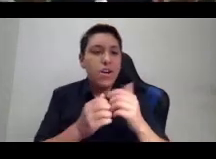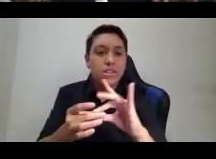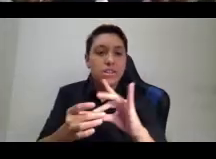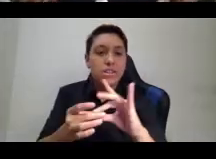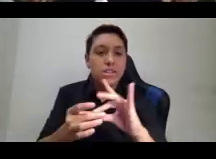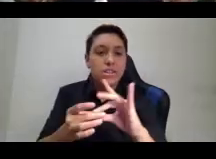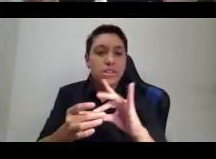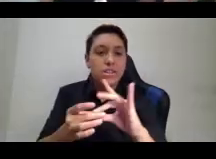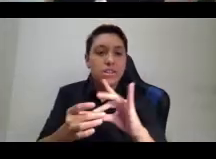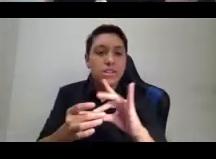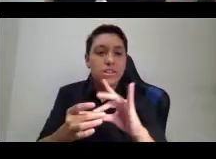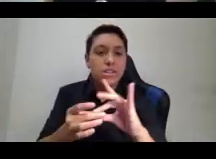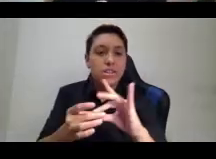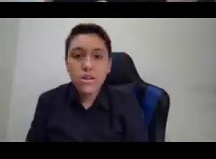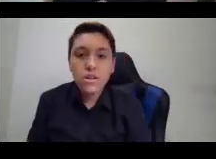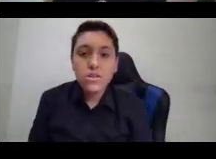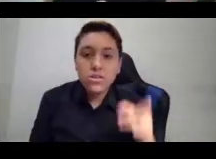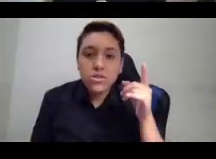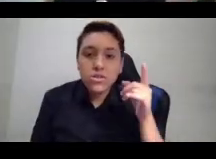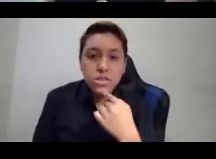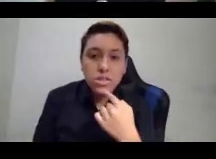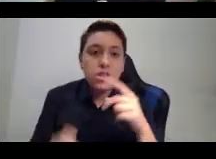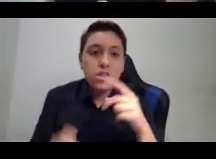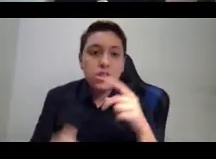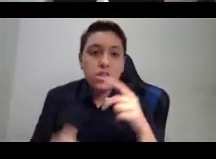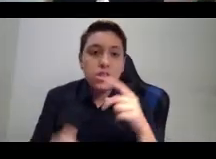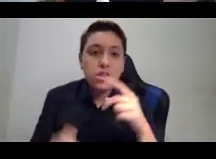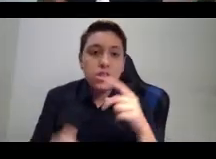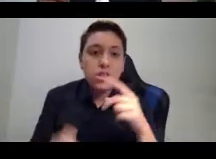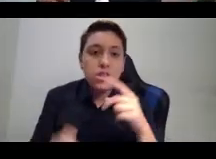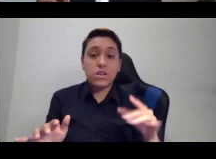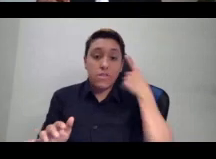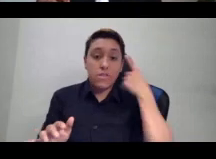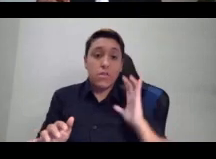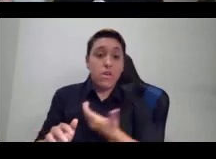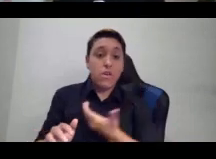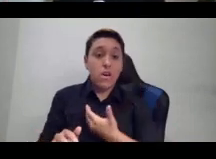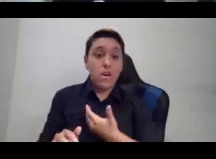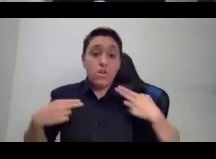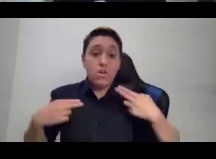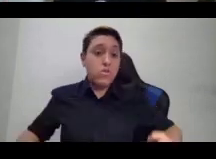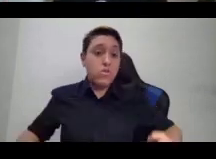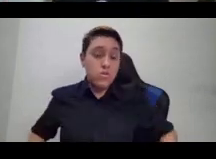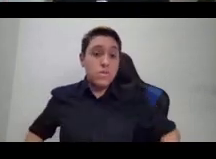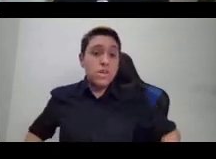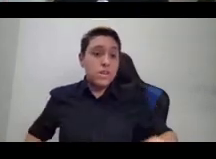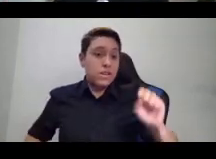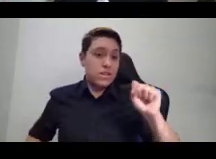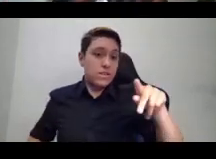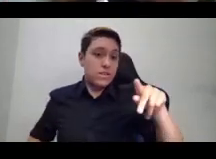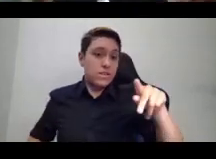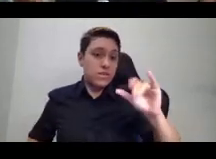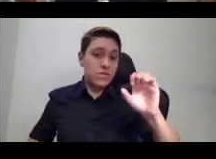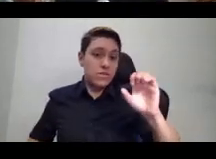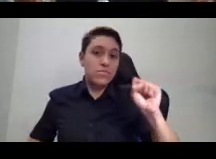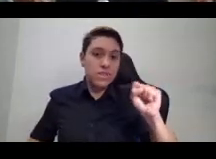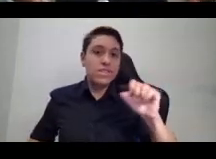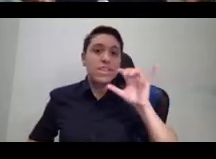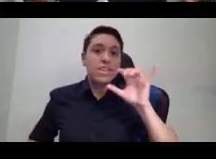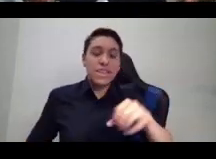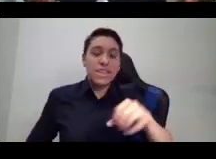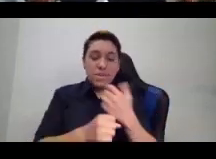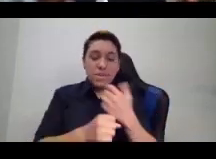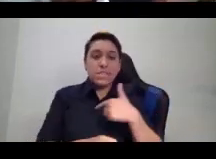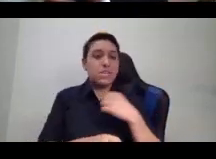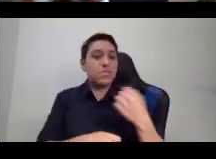diversity of the human species that makes us resilient, as it does many of our relatives, that trans people are not